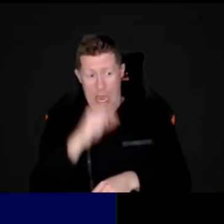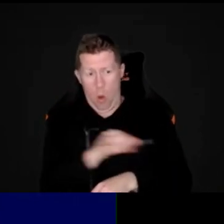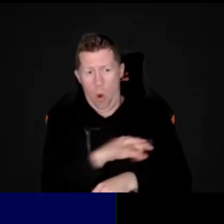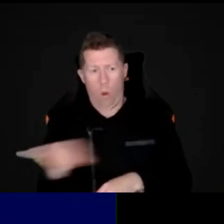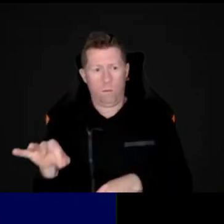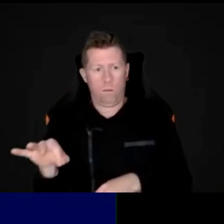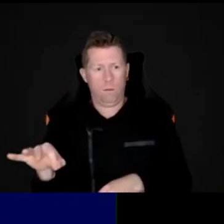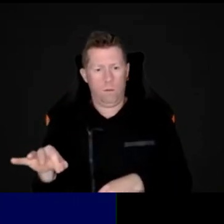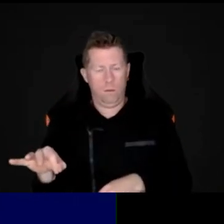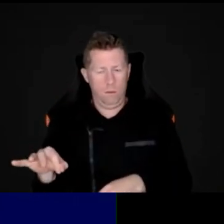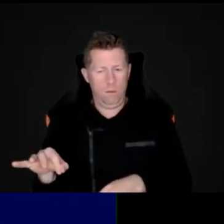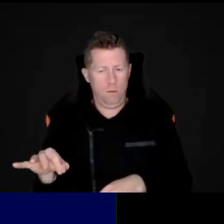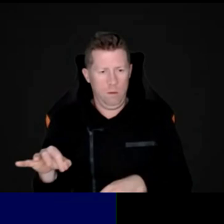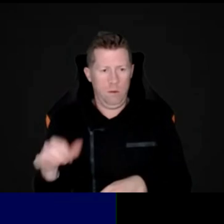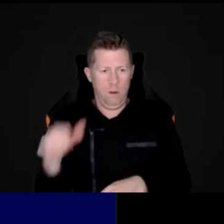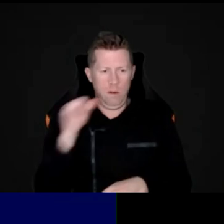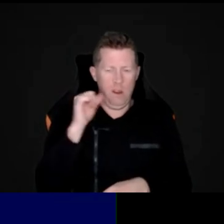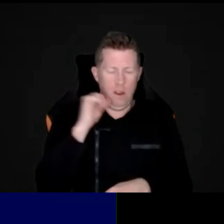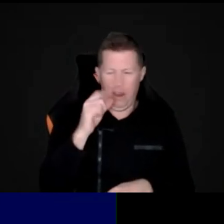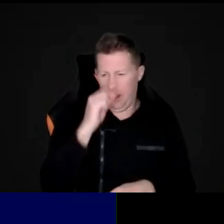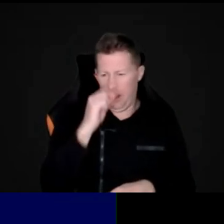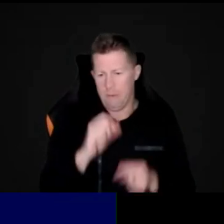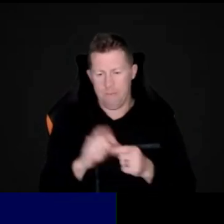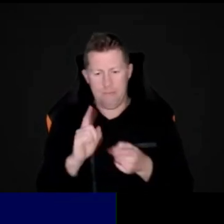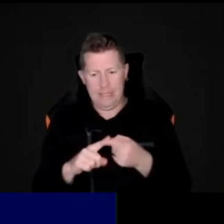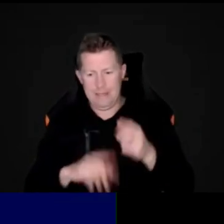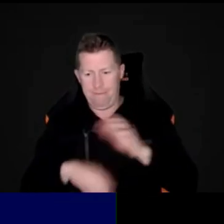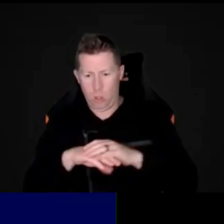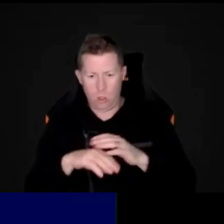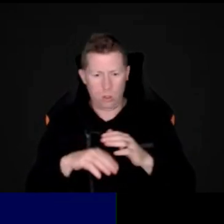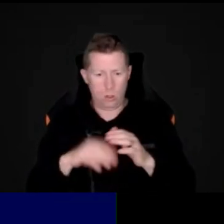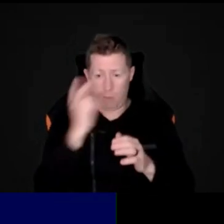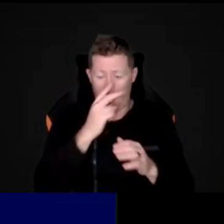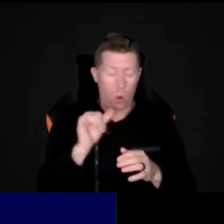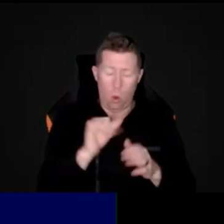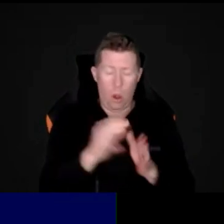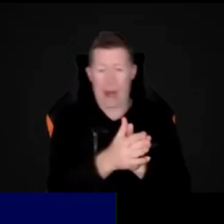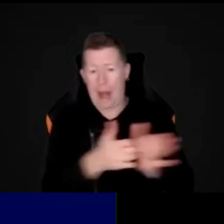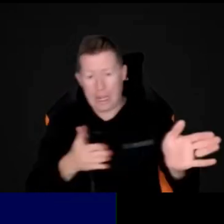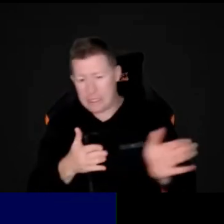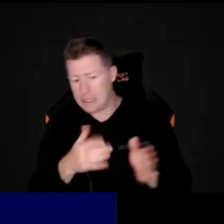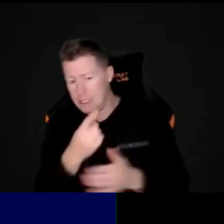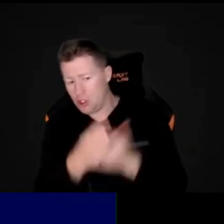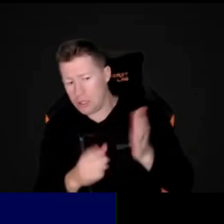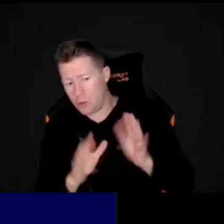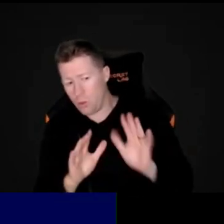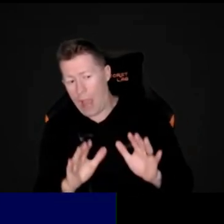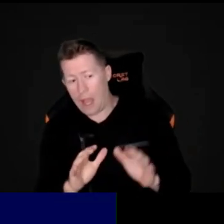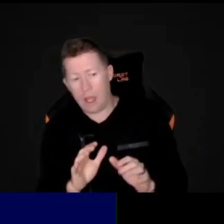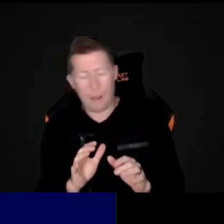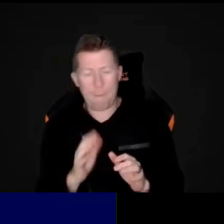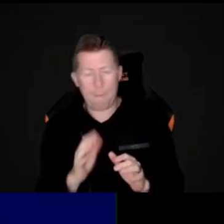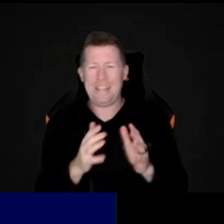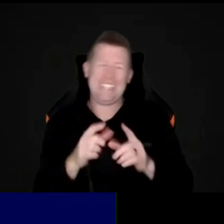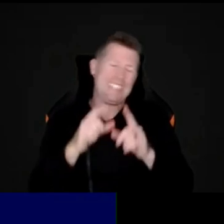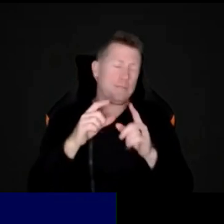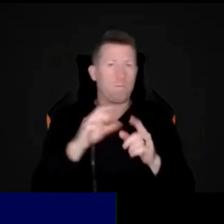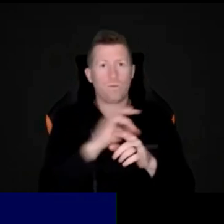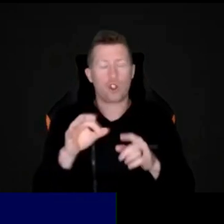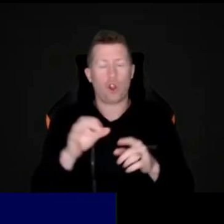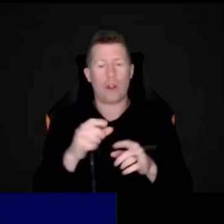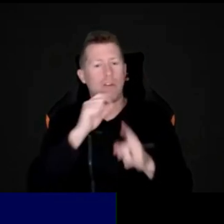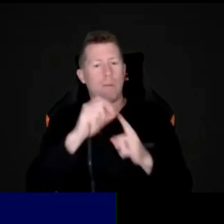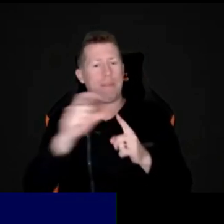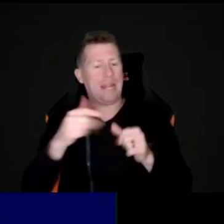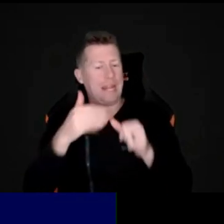say something like latency. I'm sorry, that's a, it's sort of like a convoluted answer, but